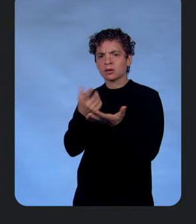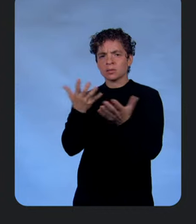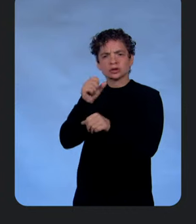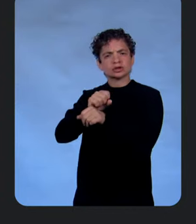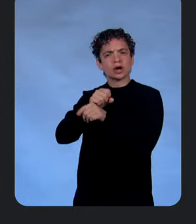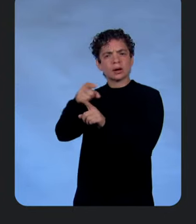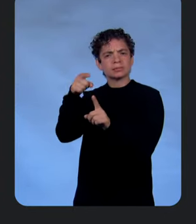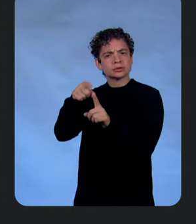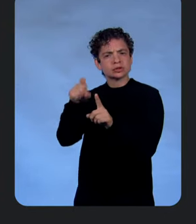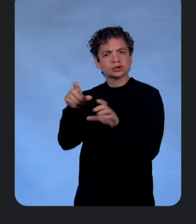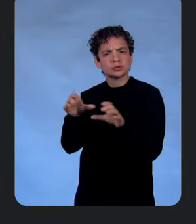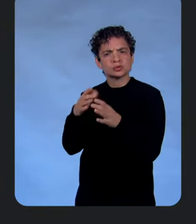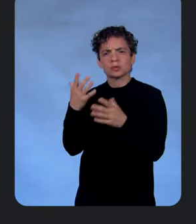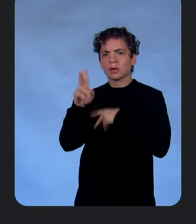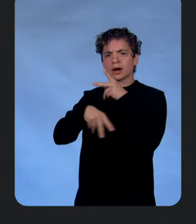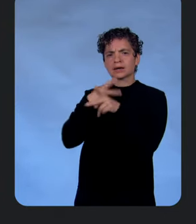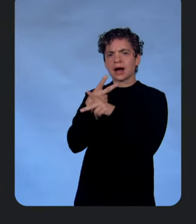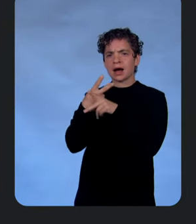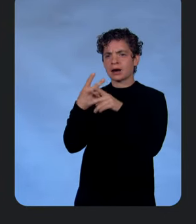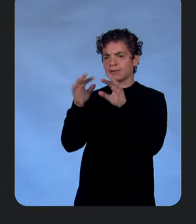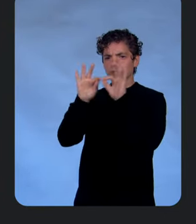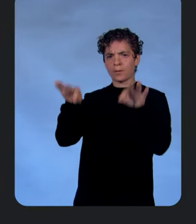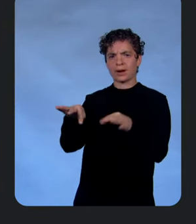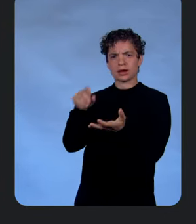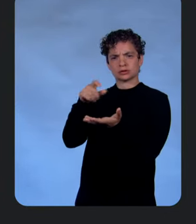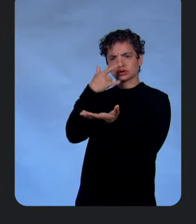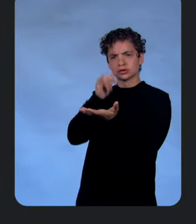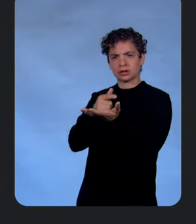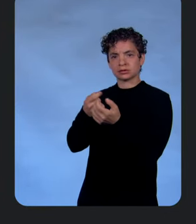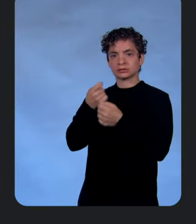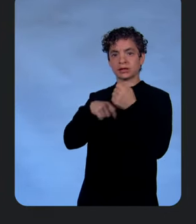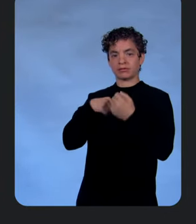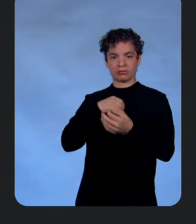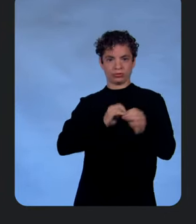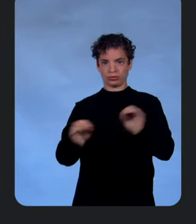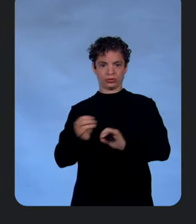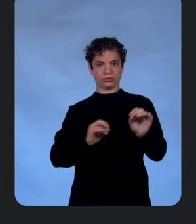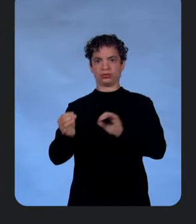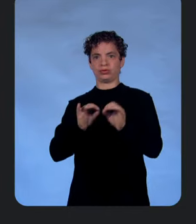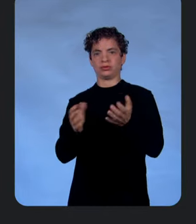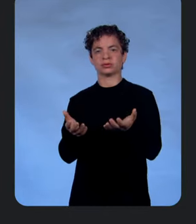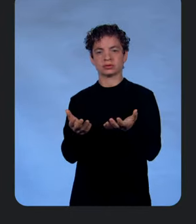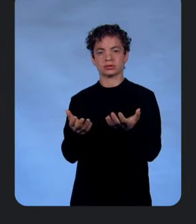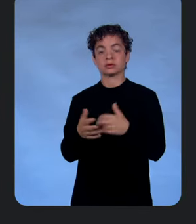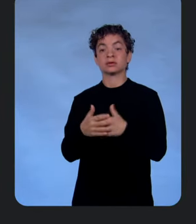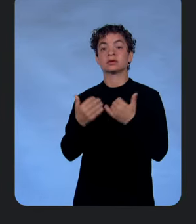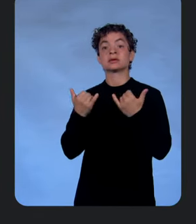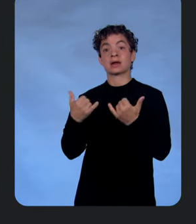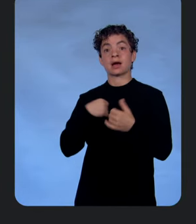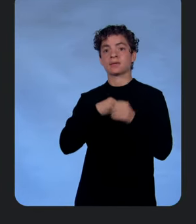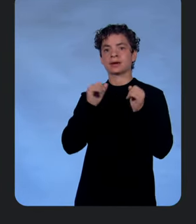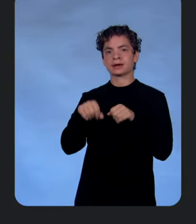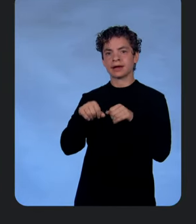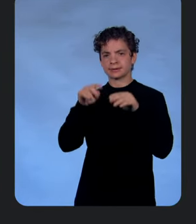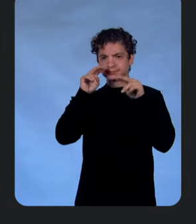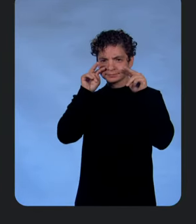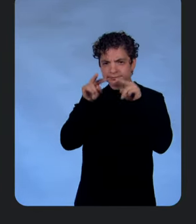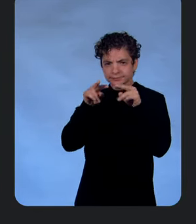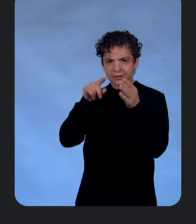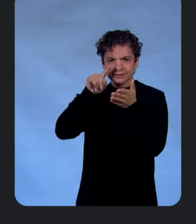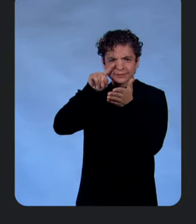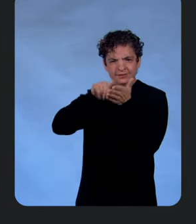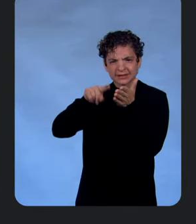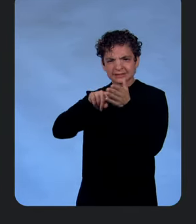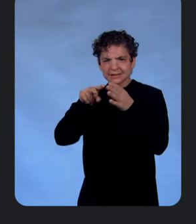format. So instead of just this stuff at the bottom that our app needs, we're able to investigate it with all of this extra data. And we can